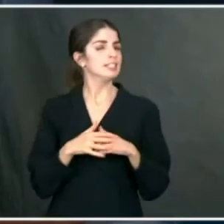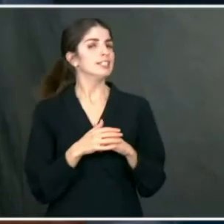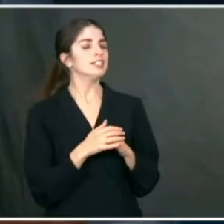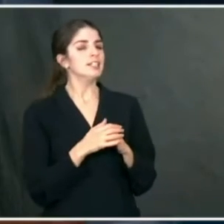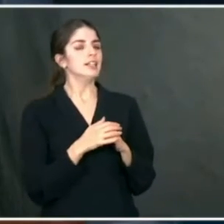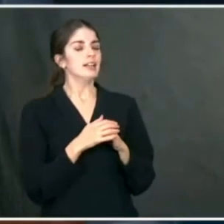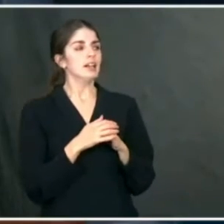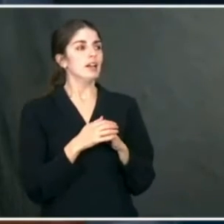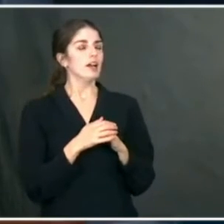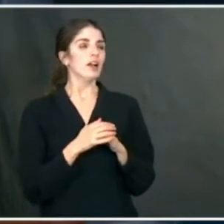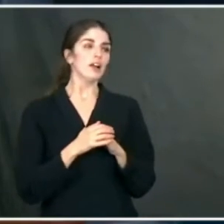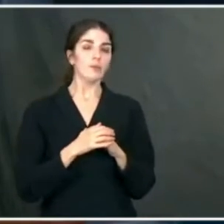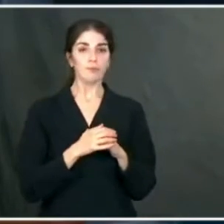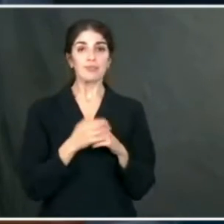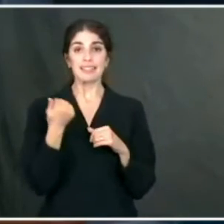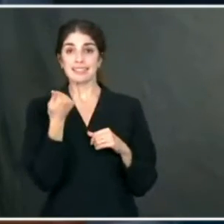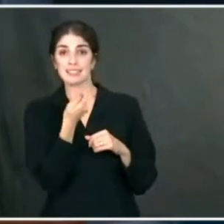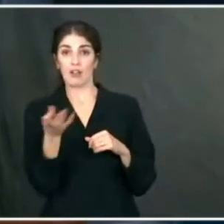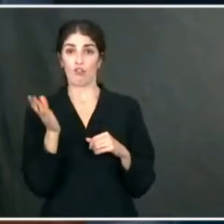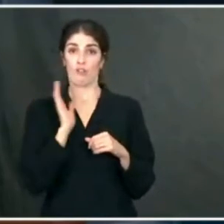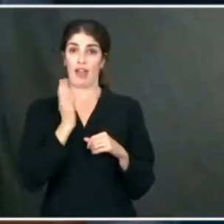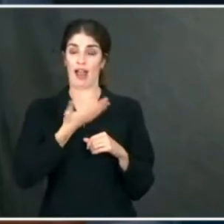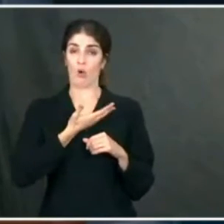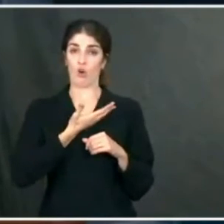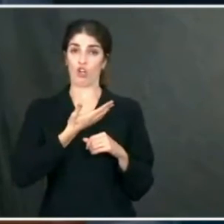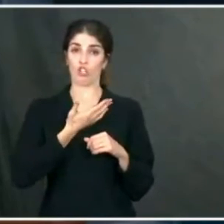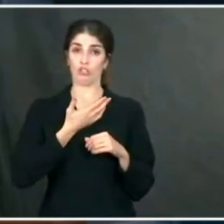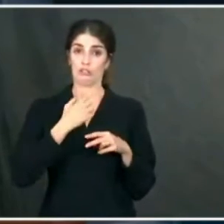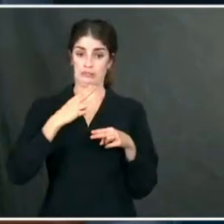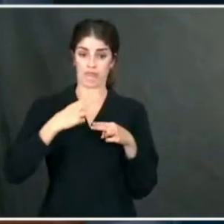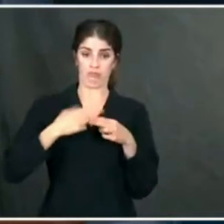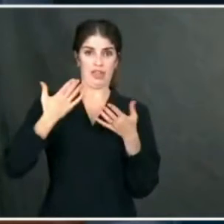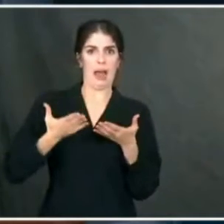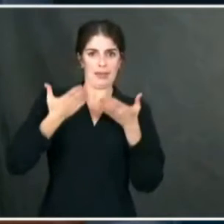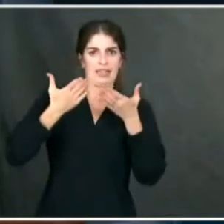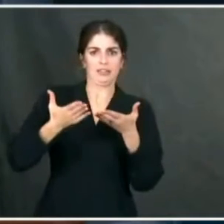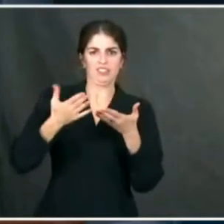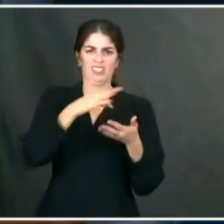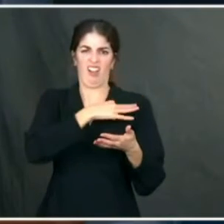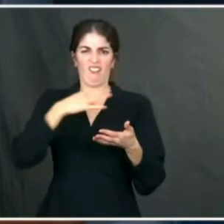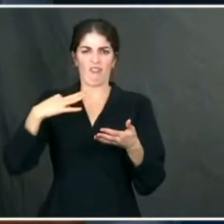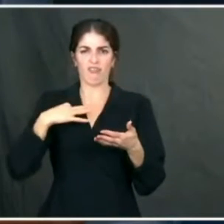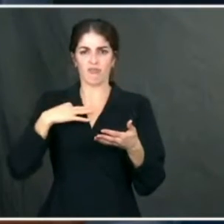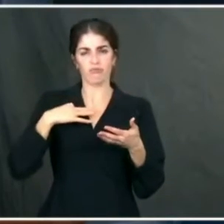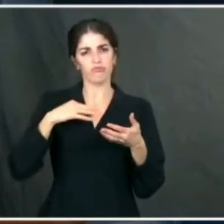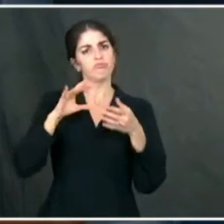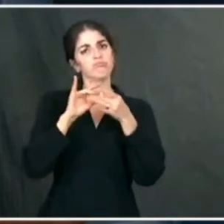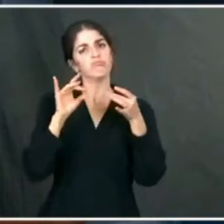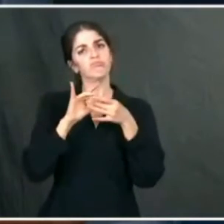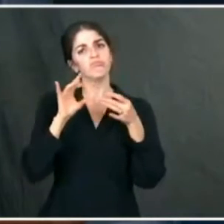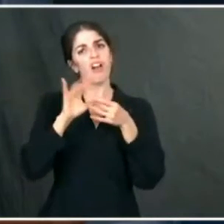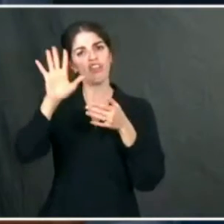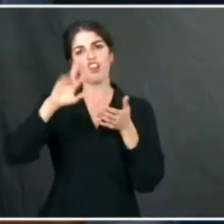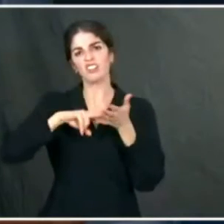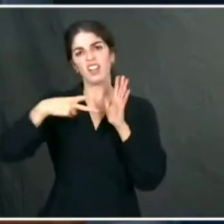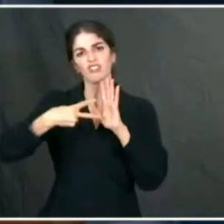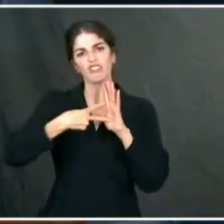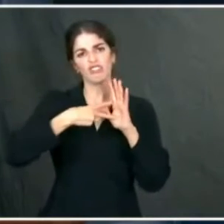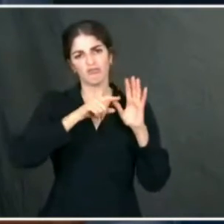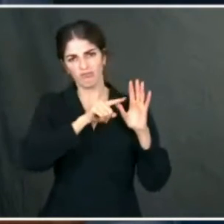not — obviously, as you know, a number of our nominees have talked about our intention during their confirmation hearings over the past couple of days of